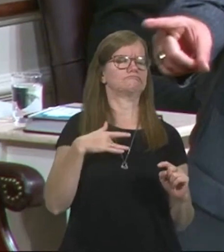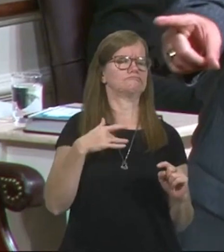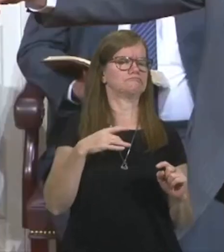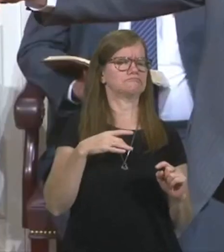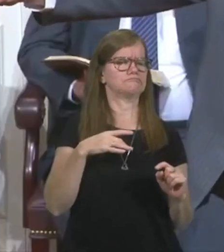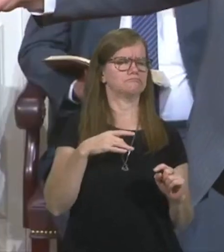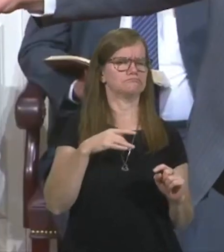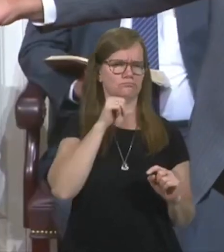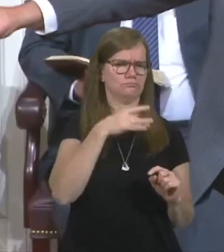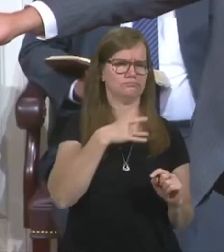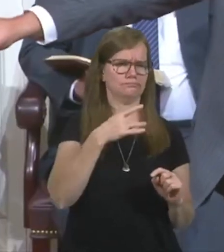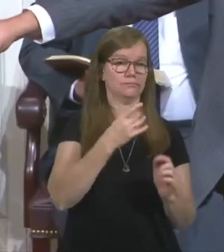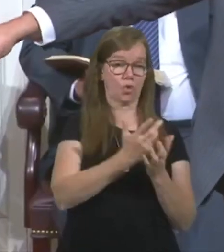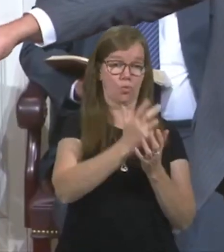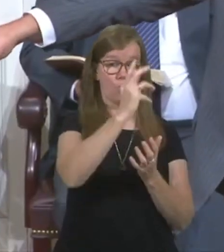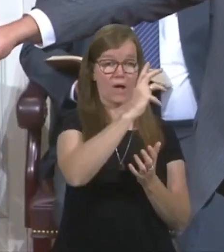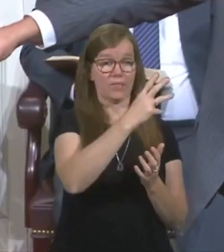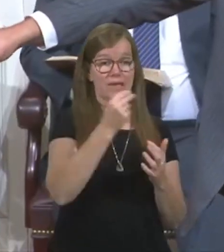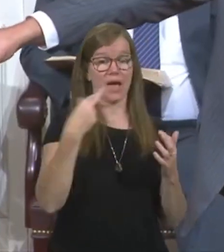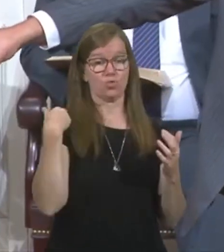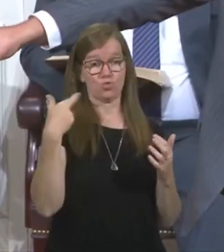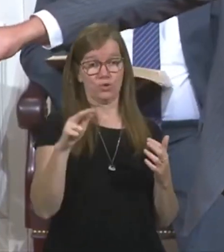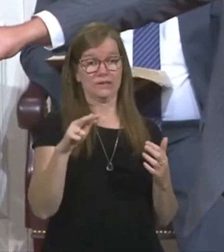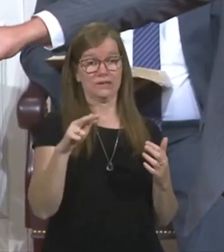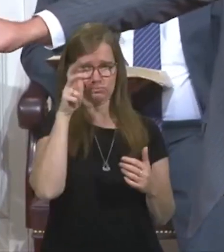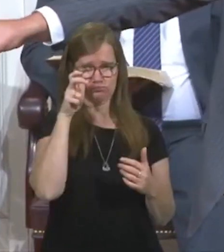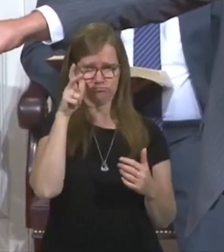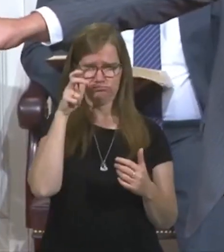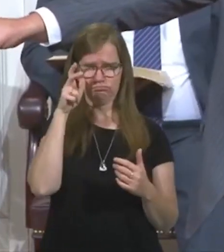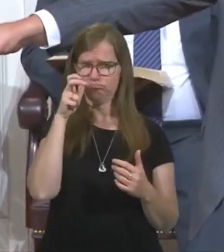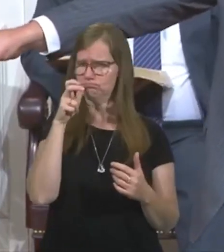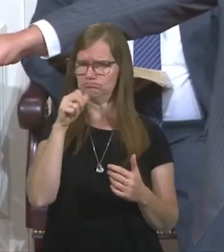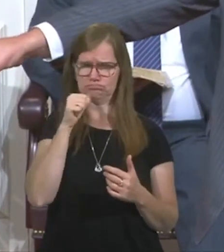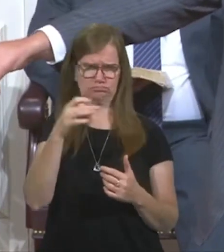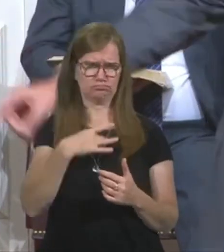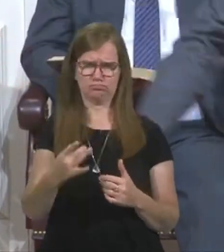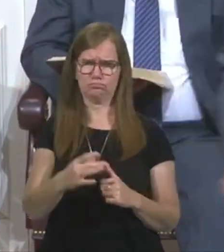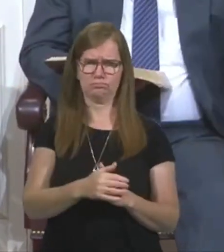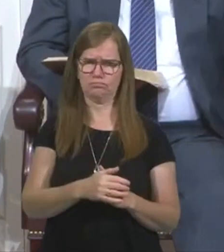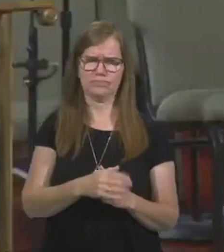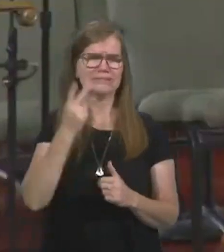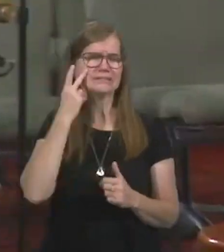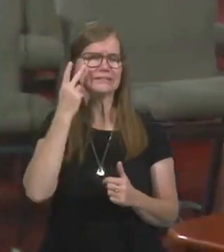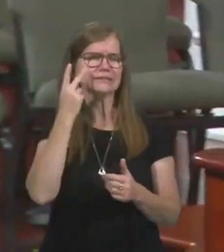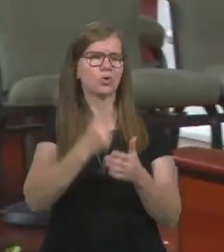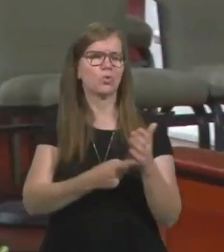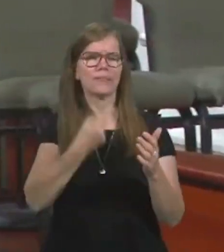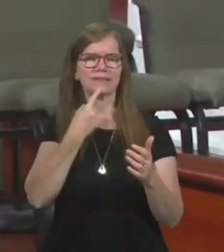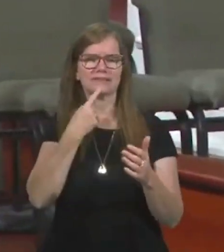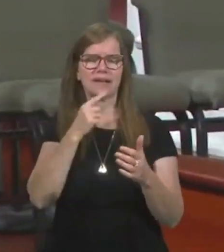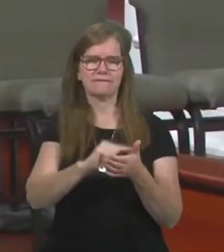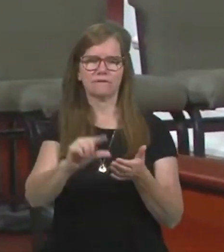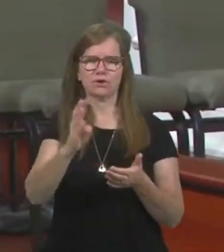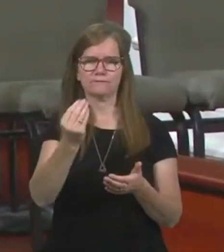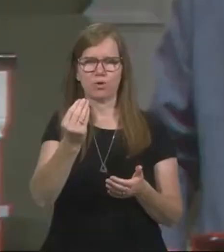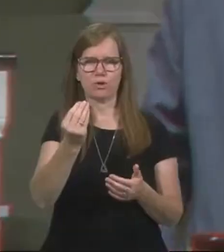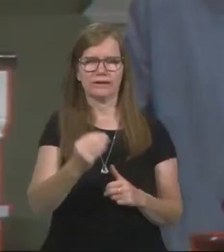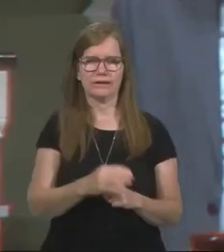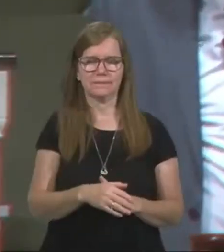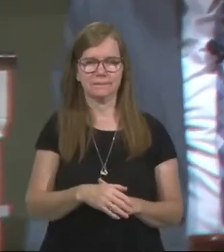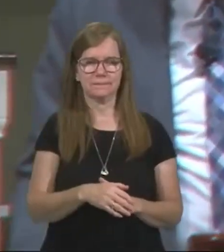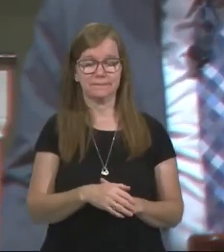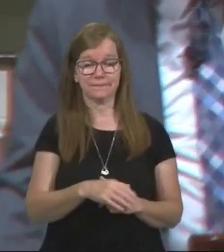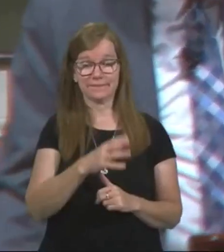The wealthy and the religious here are listening to this and they don't like it. Let's see what they say in verse 14. Can you look at it with me if you would, please?